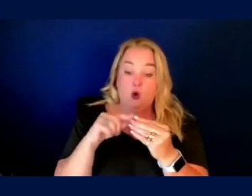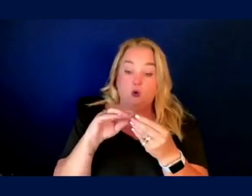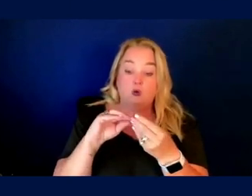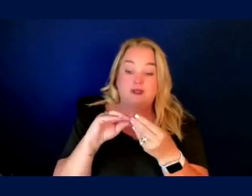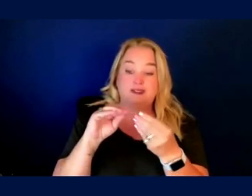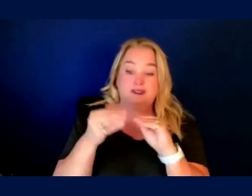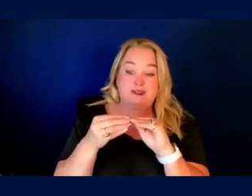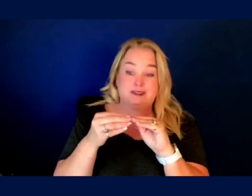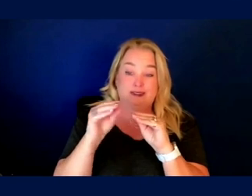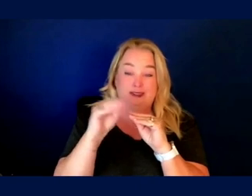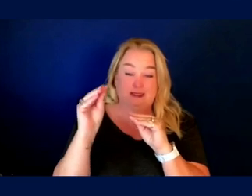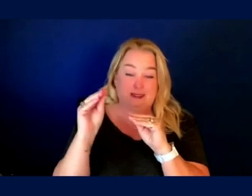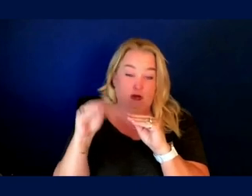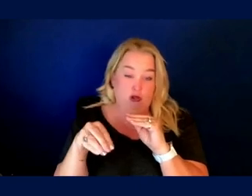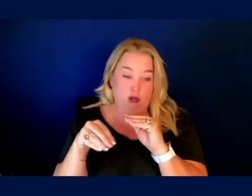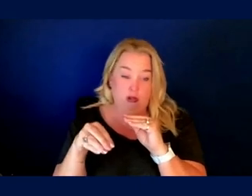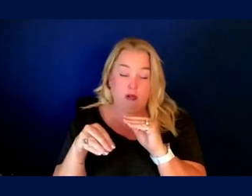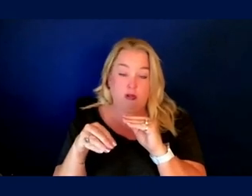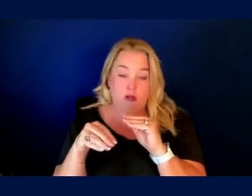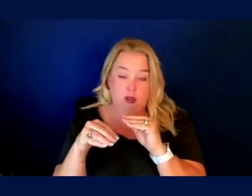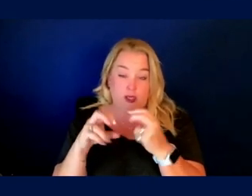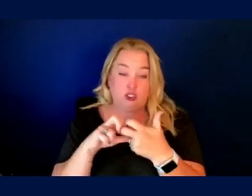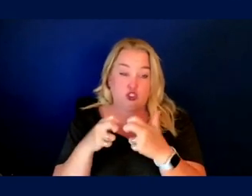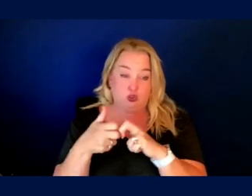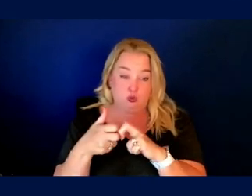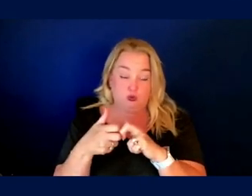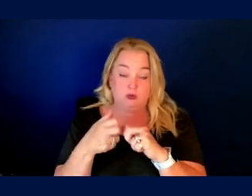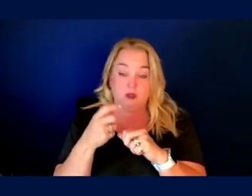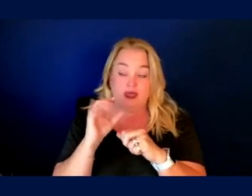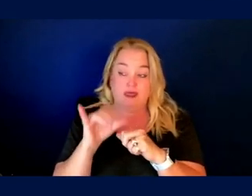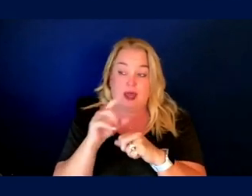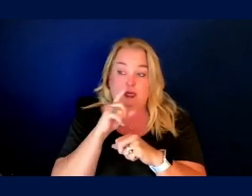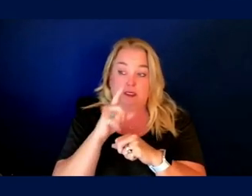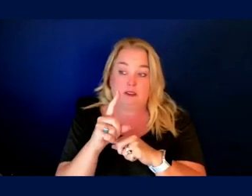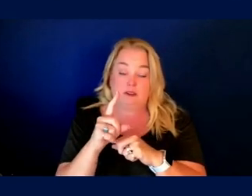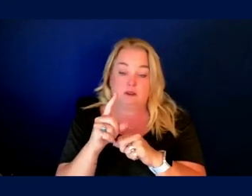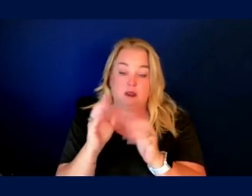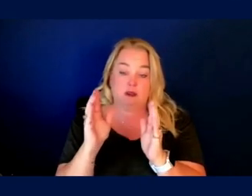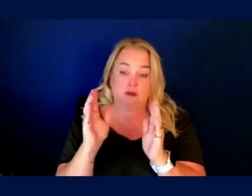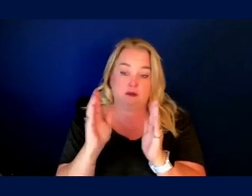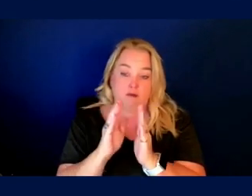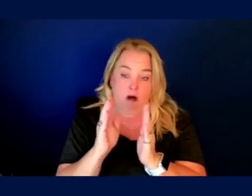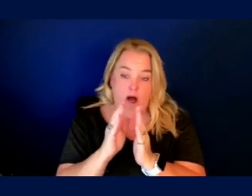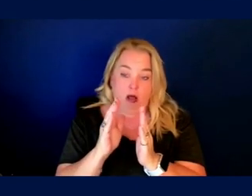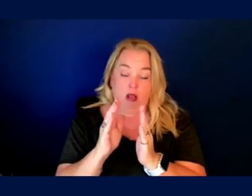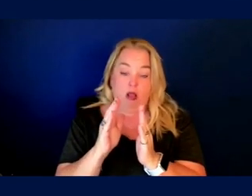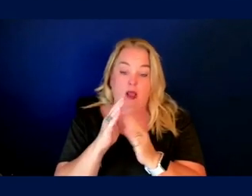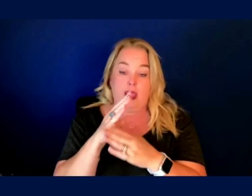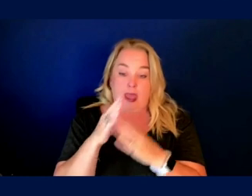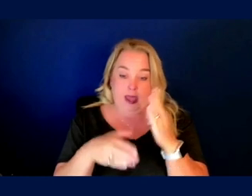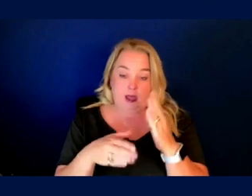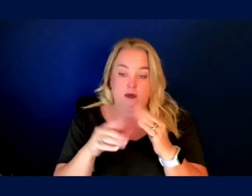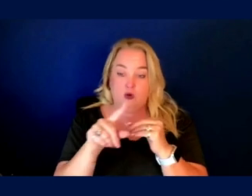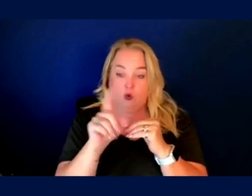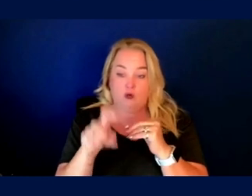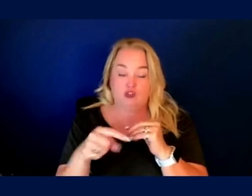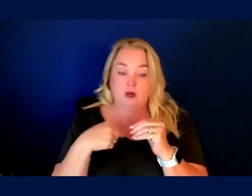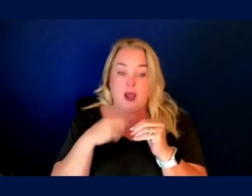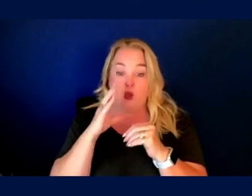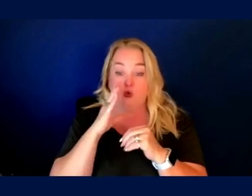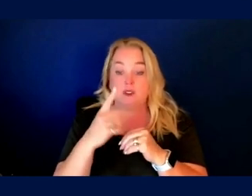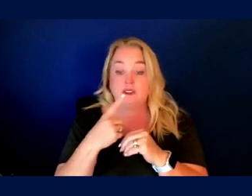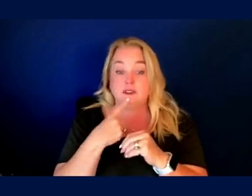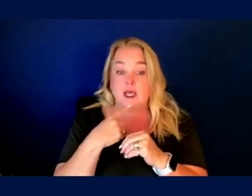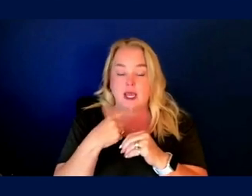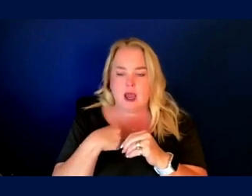biomedical space flight, biomedical research, and that's the small end question. So let me, first of all, say, I think